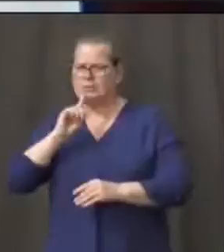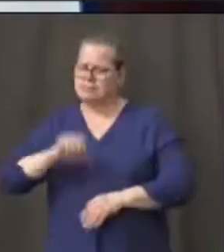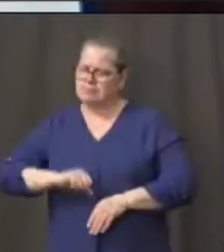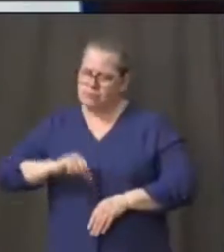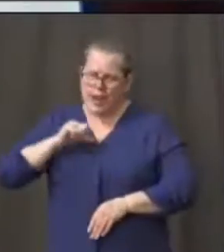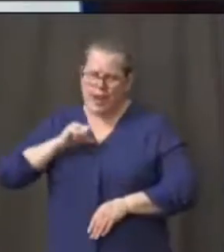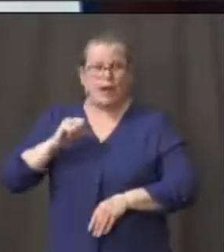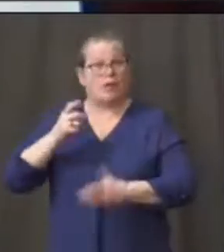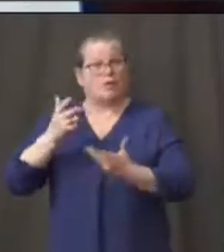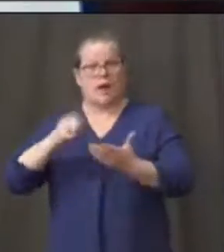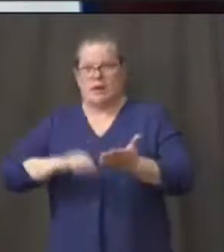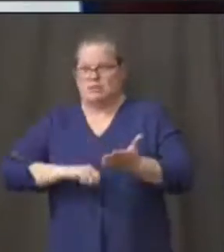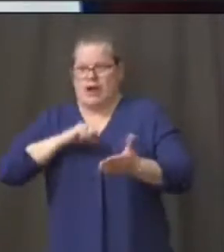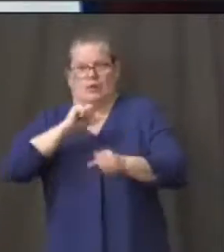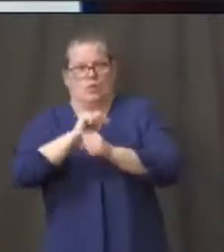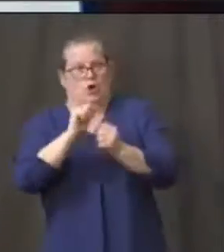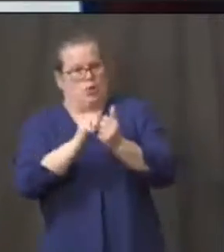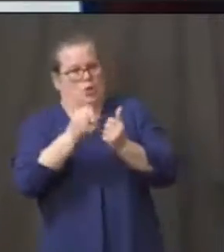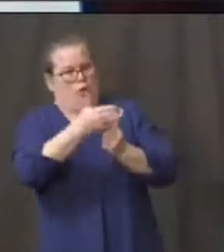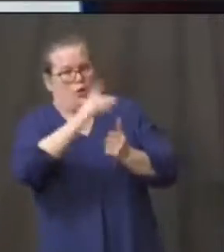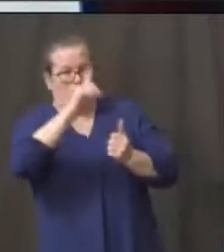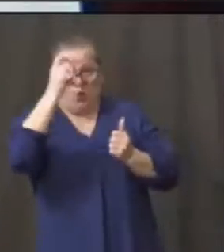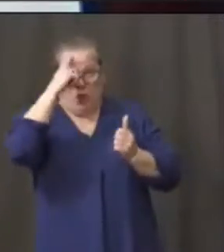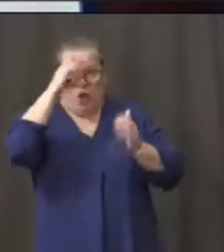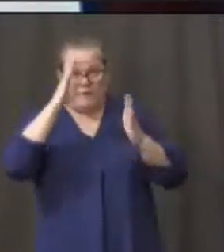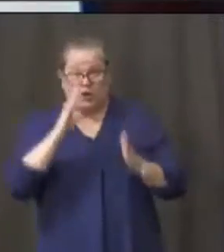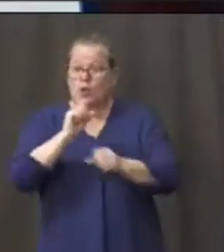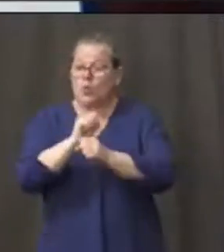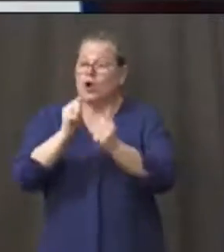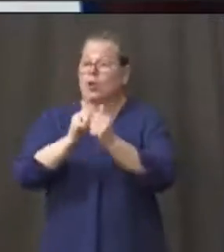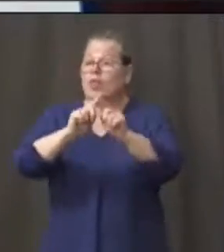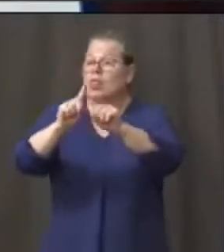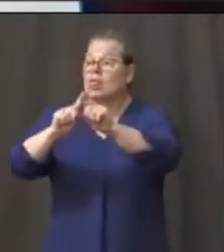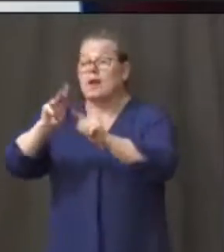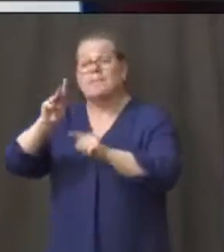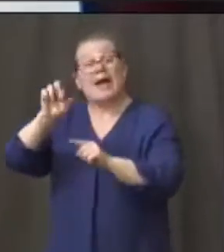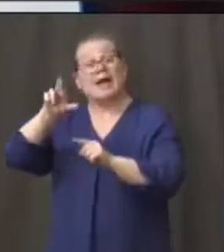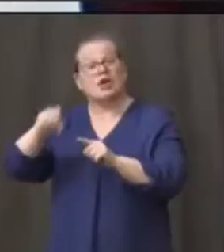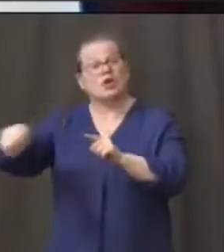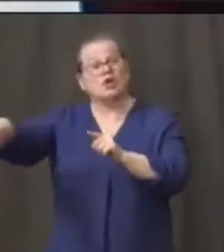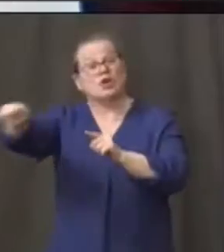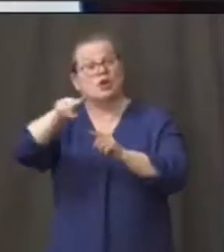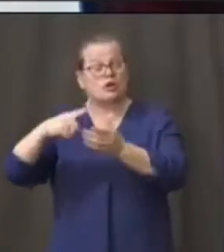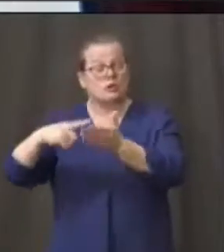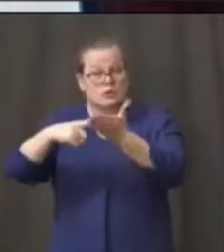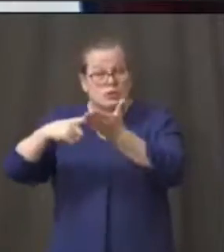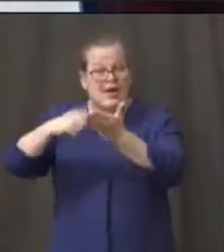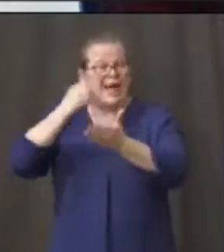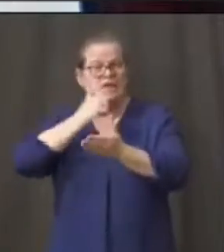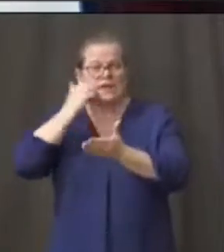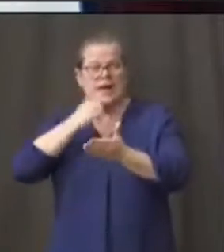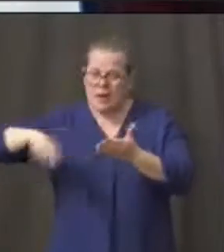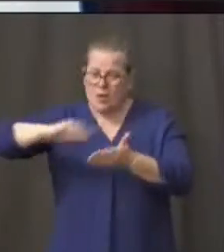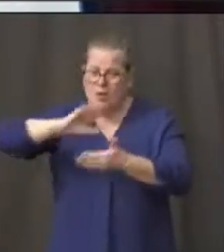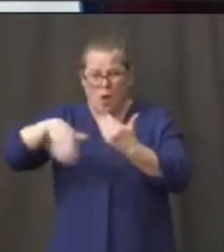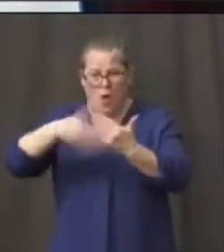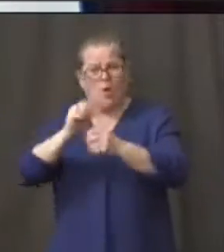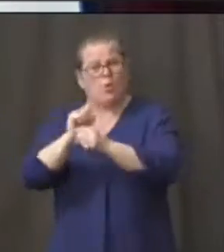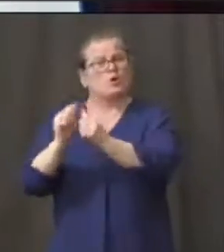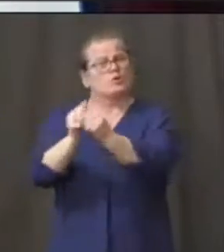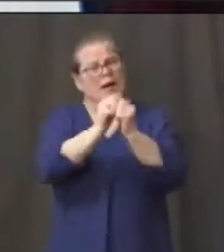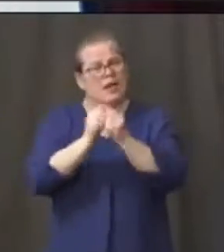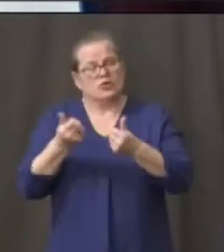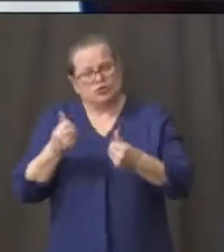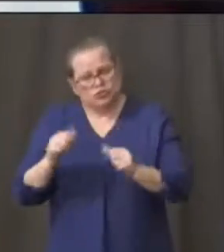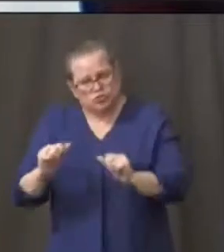working with other mayors like Mayor Rilling and out there every day trying to make this a little bit better for people as we go